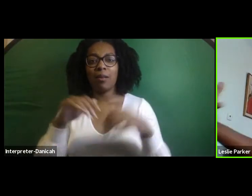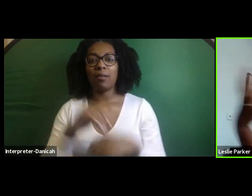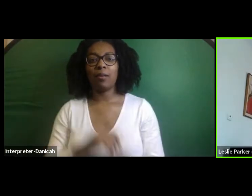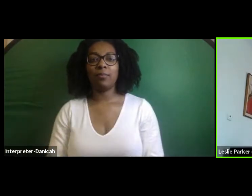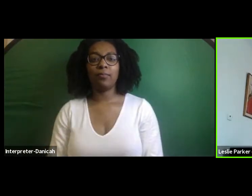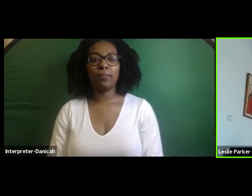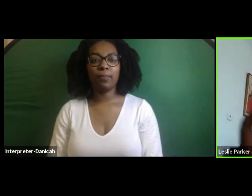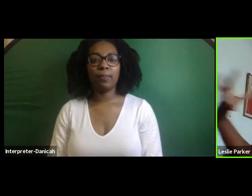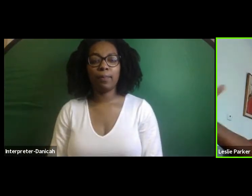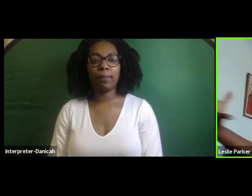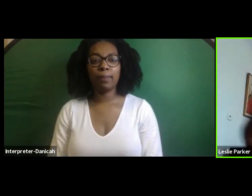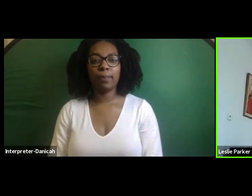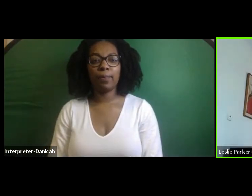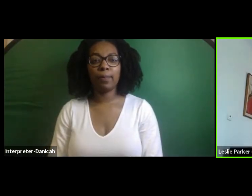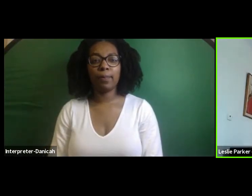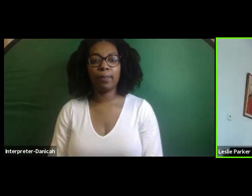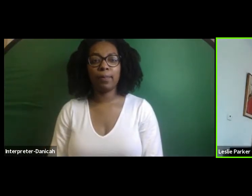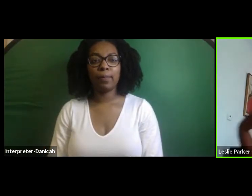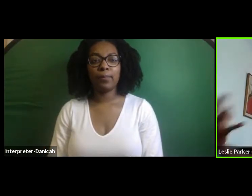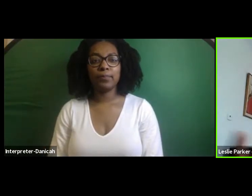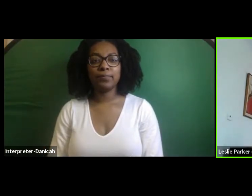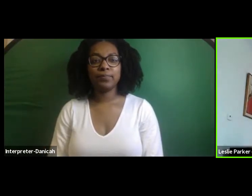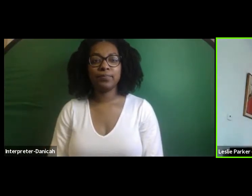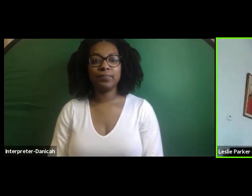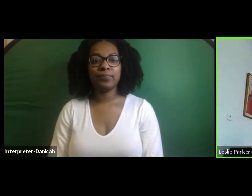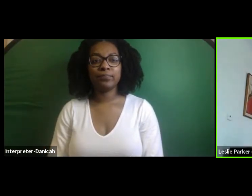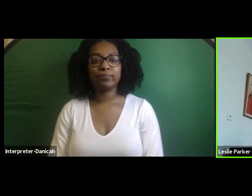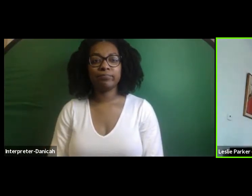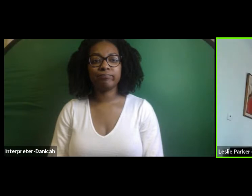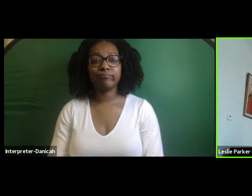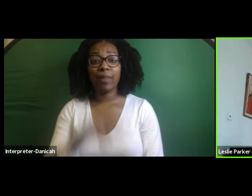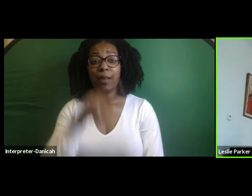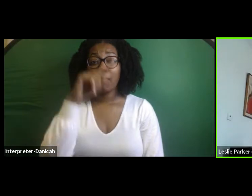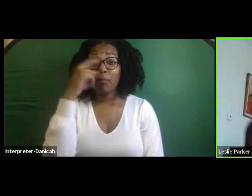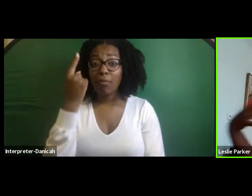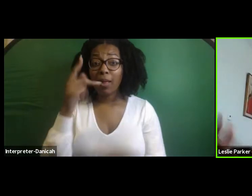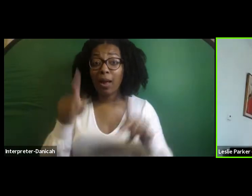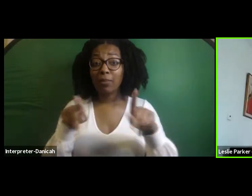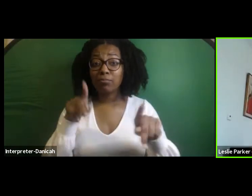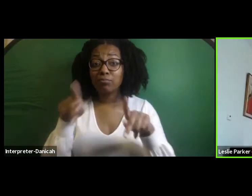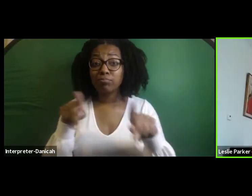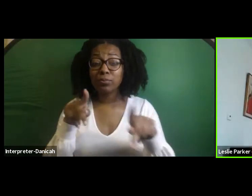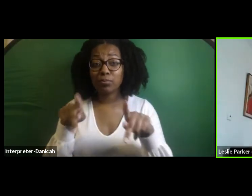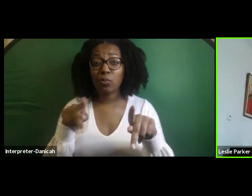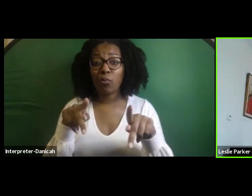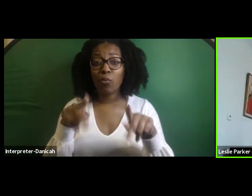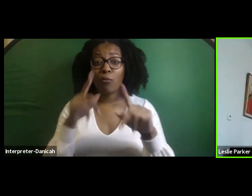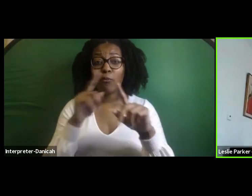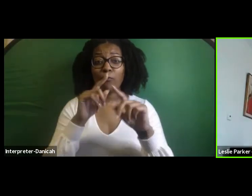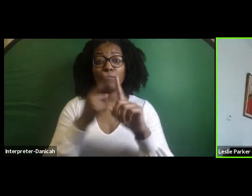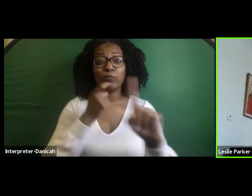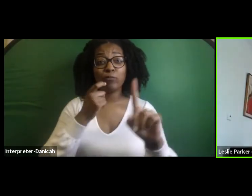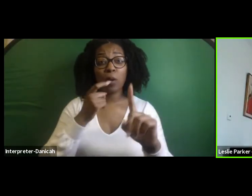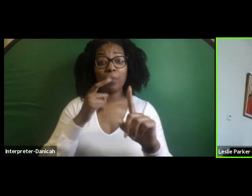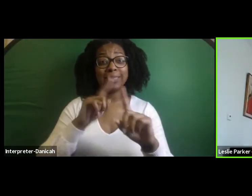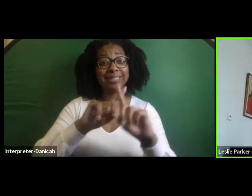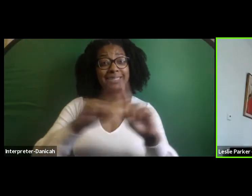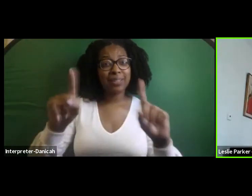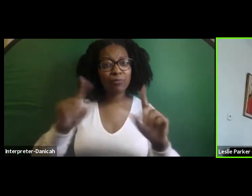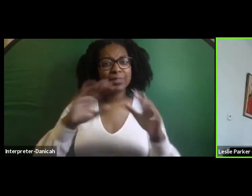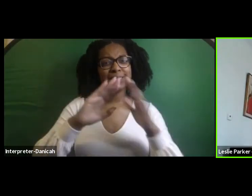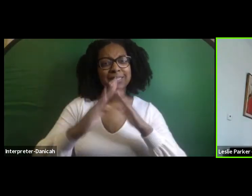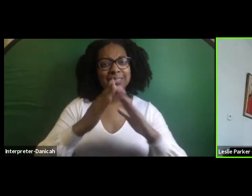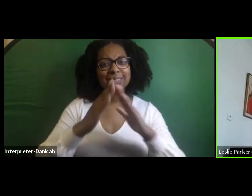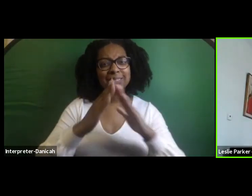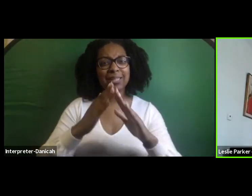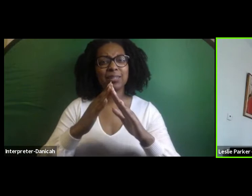way of bringing all the Blackness, all the Black people from now, not only from the Twin Cities, but from Chicago, from Detroit, from